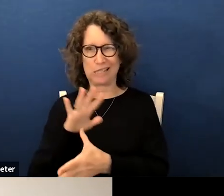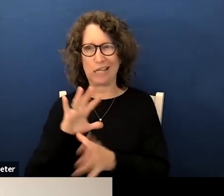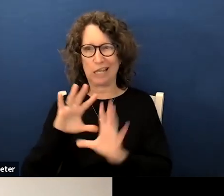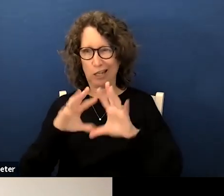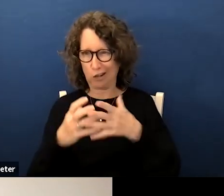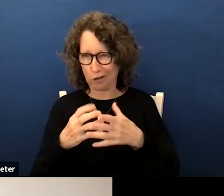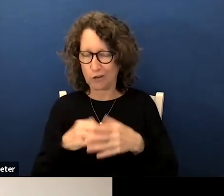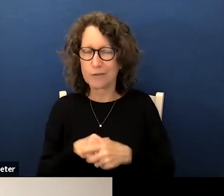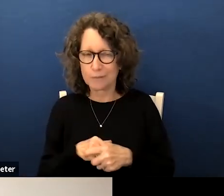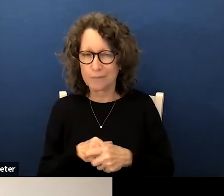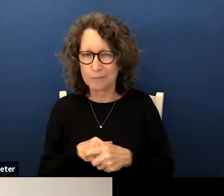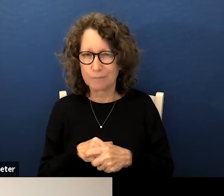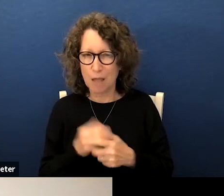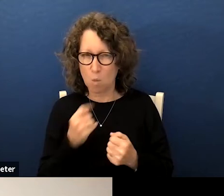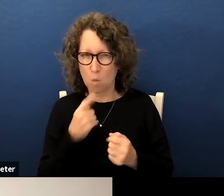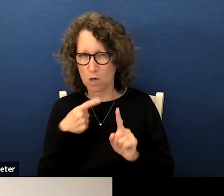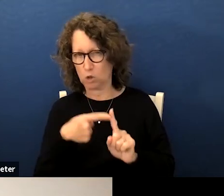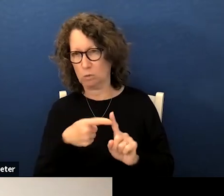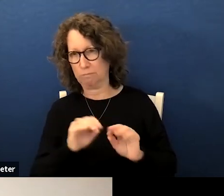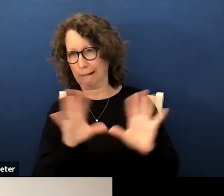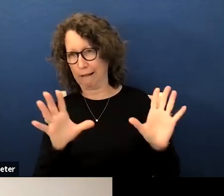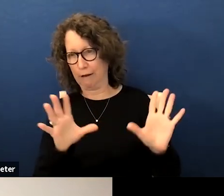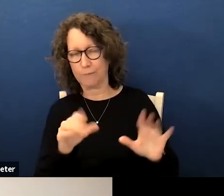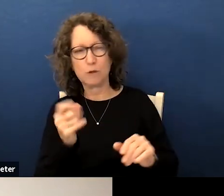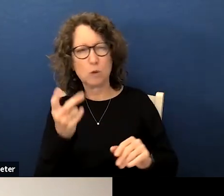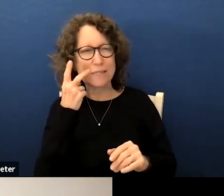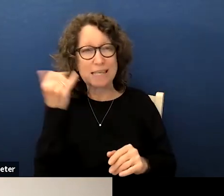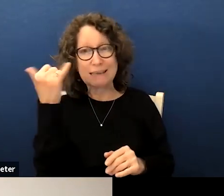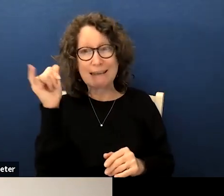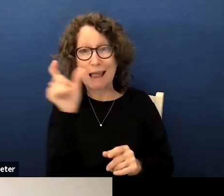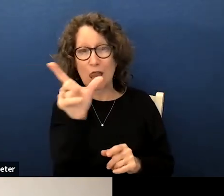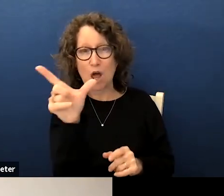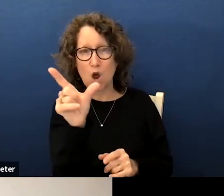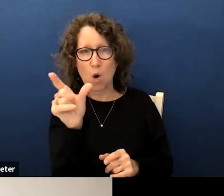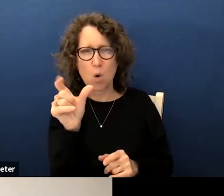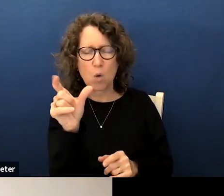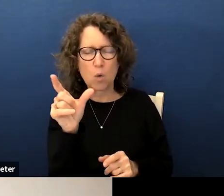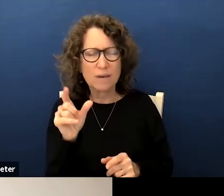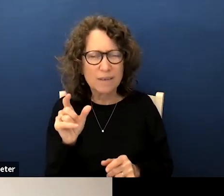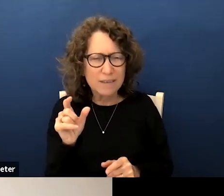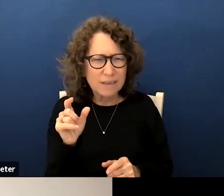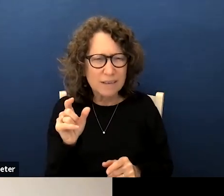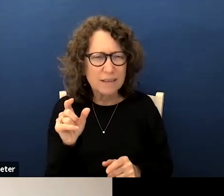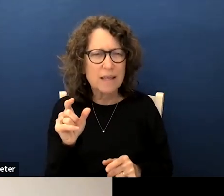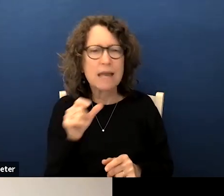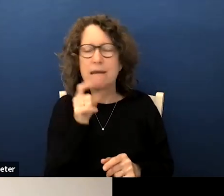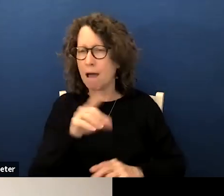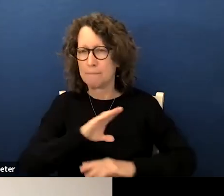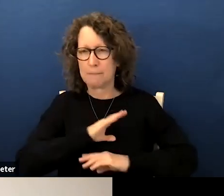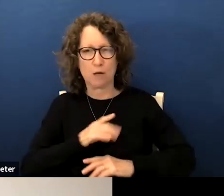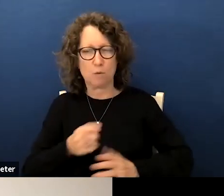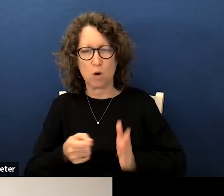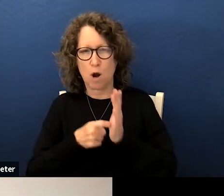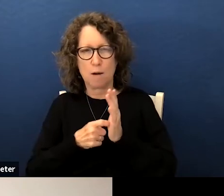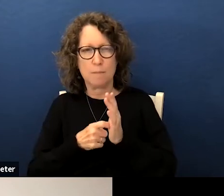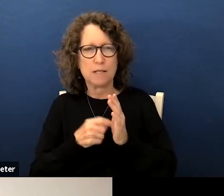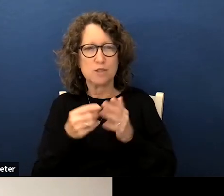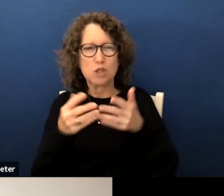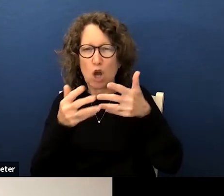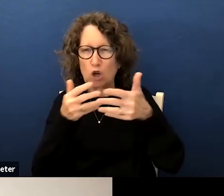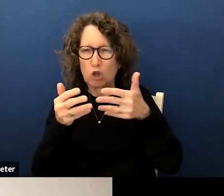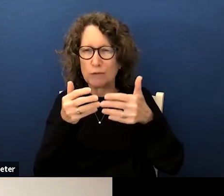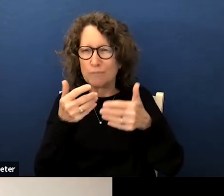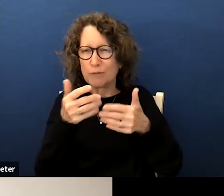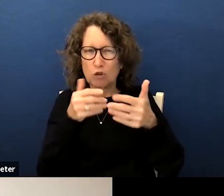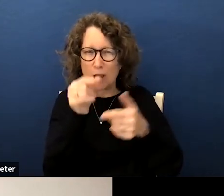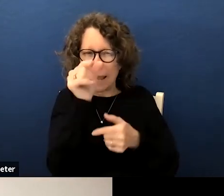i wanted to point that part out you'll see the yellow is not meeting requirements gray that is a narrower band is on track to